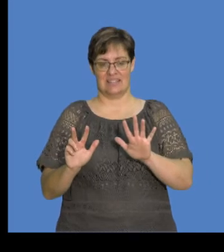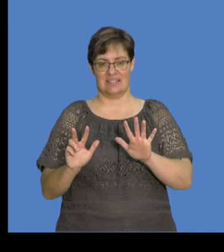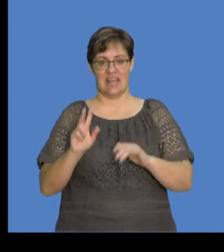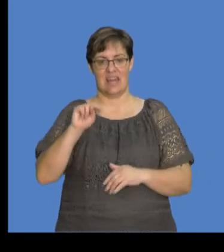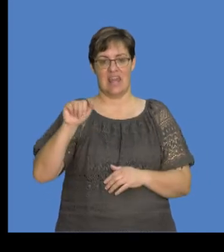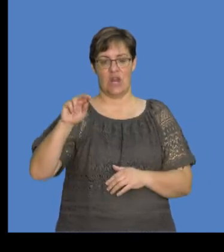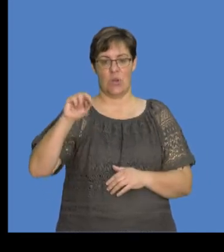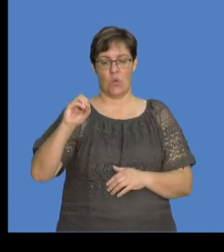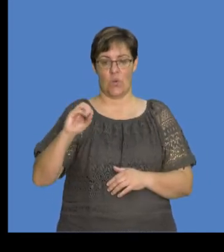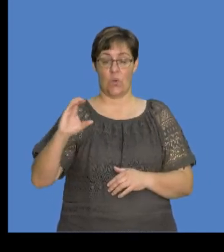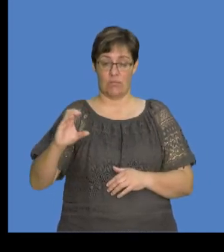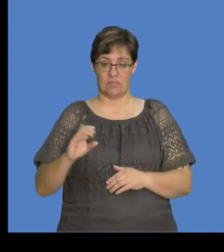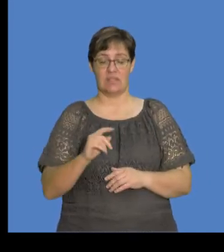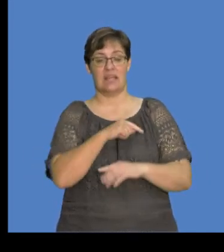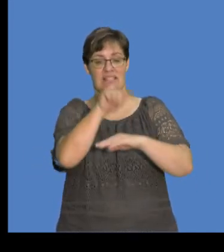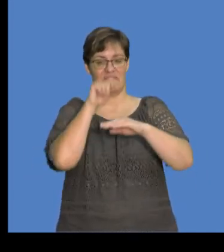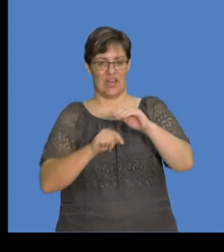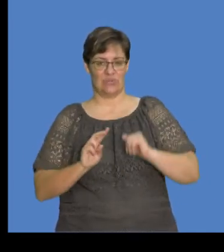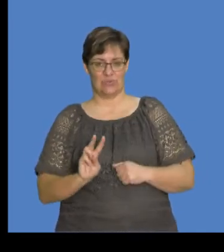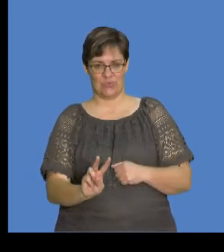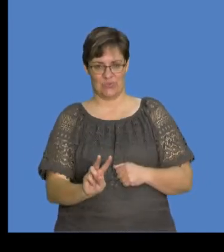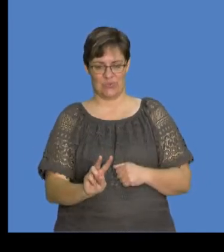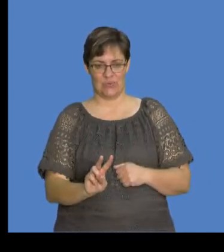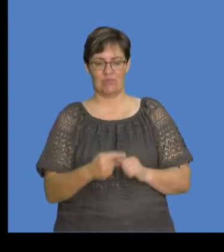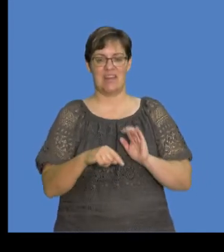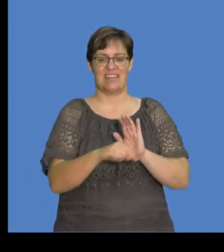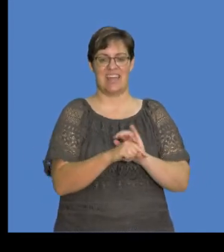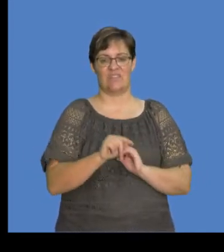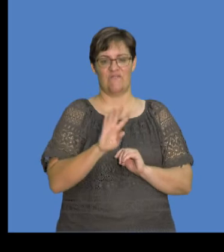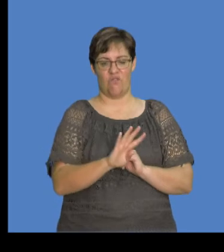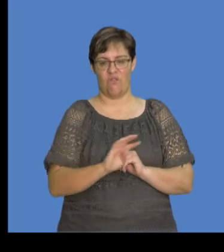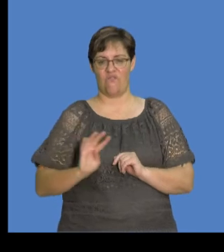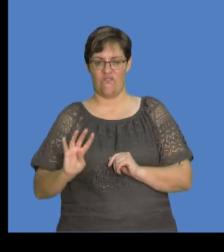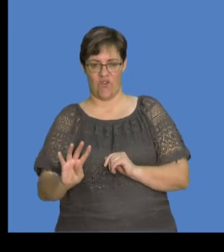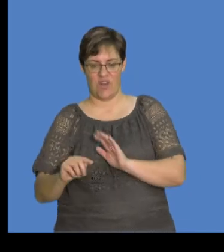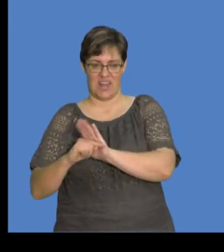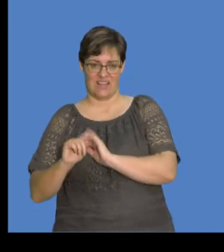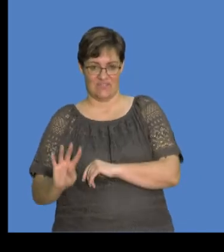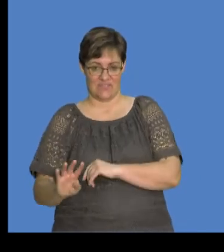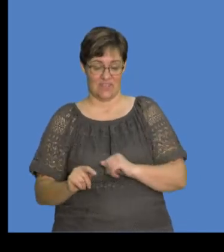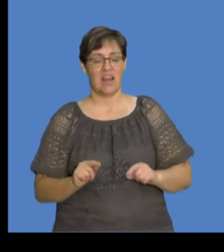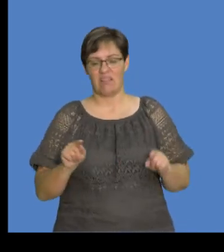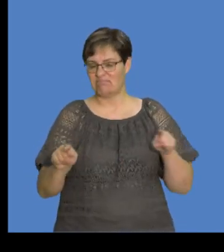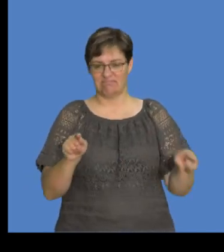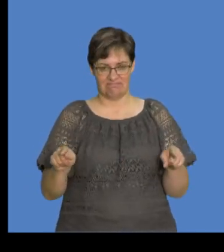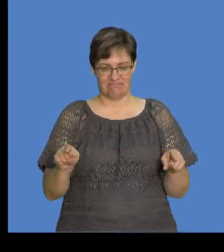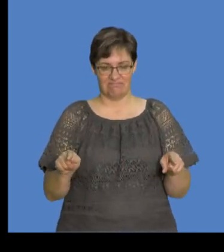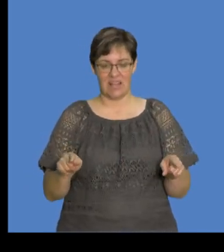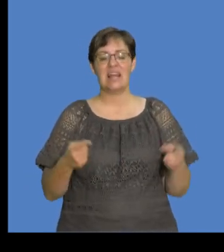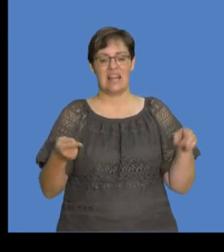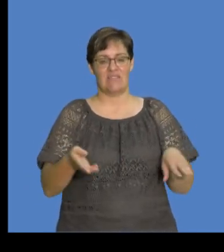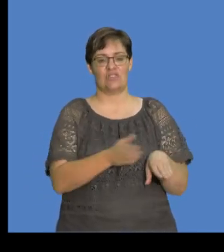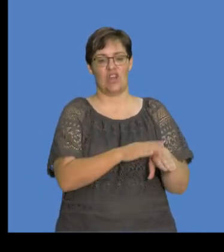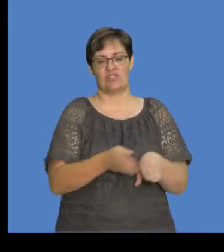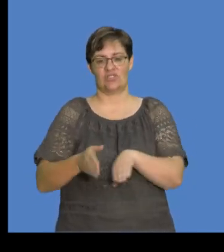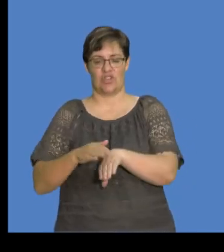8 nanocoulombs divided by 2, which gives us the negative 4 nanocoulombs that we see. So each